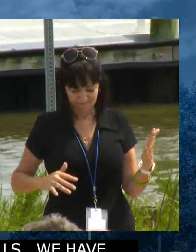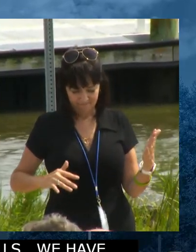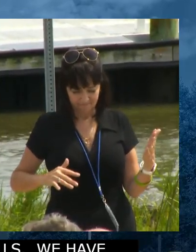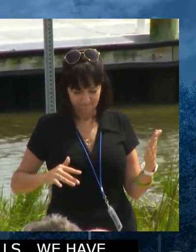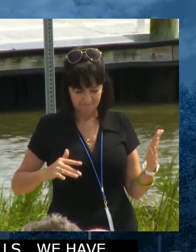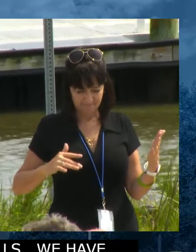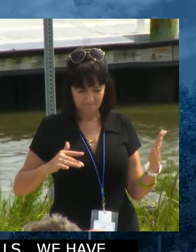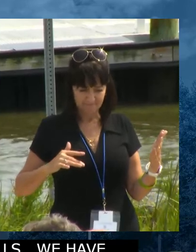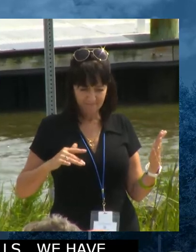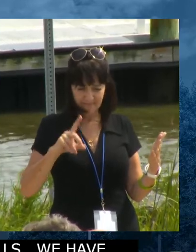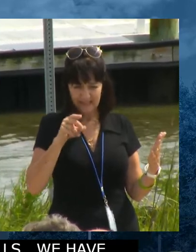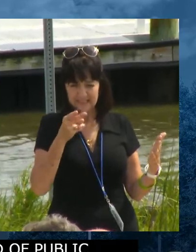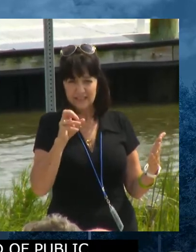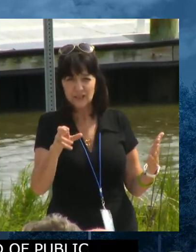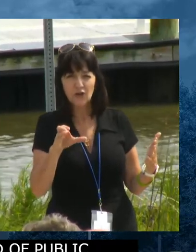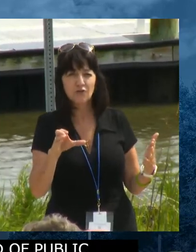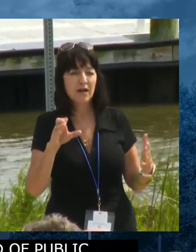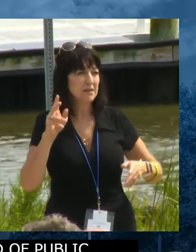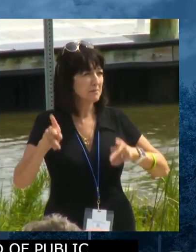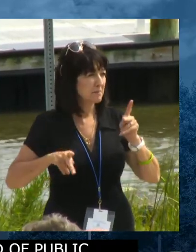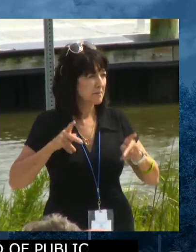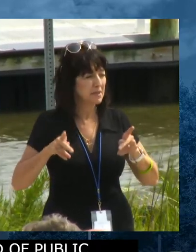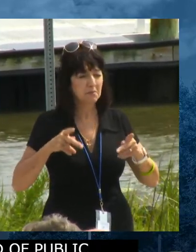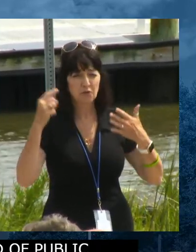uh, Denric folks, uh,